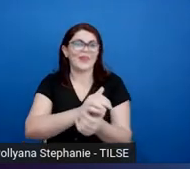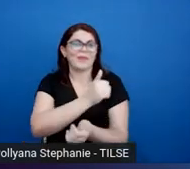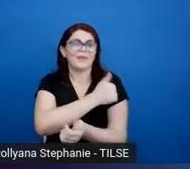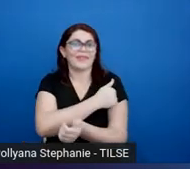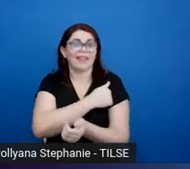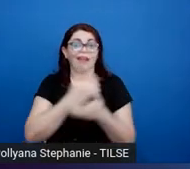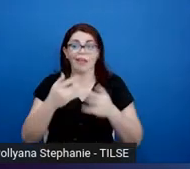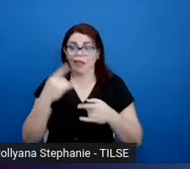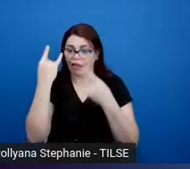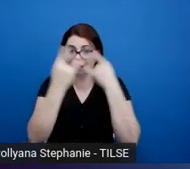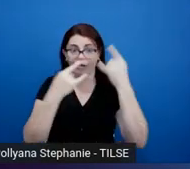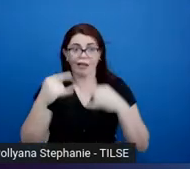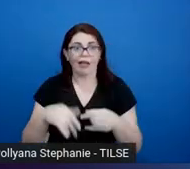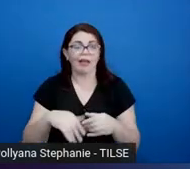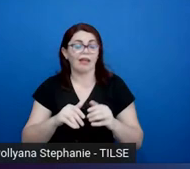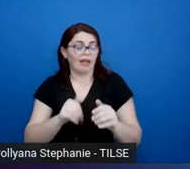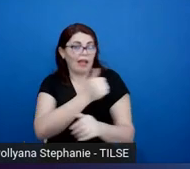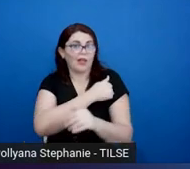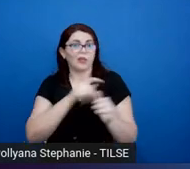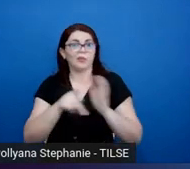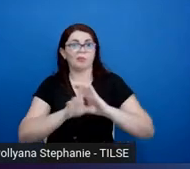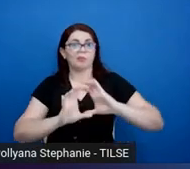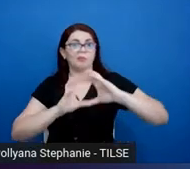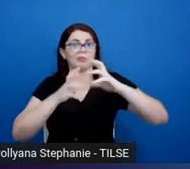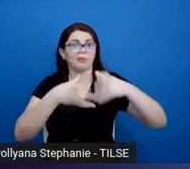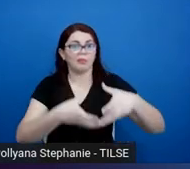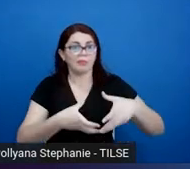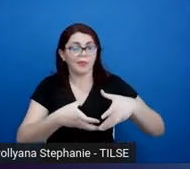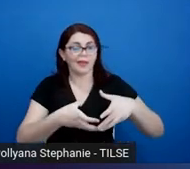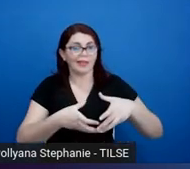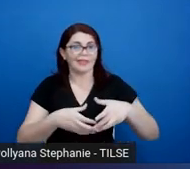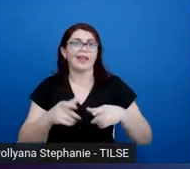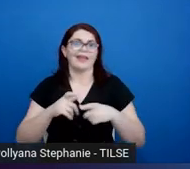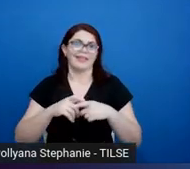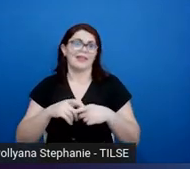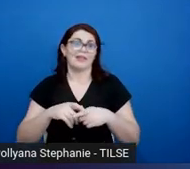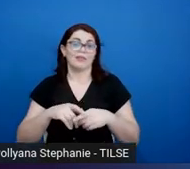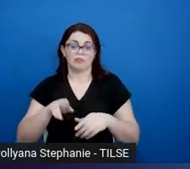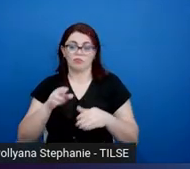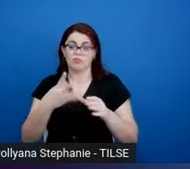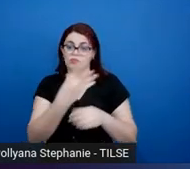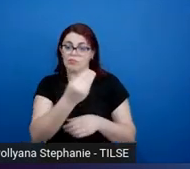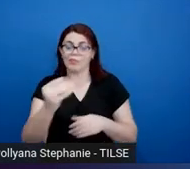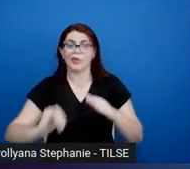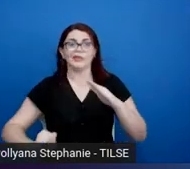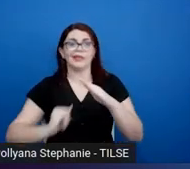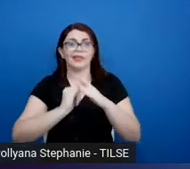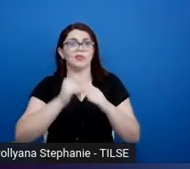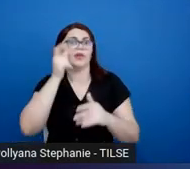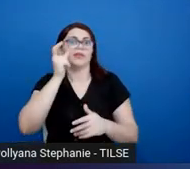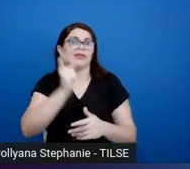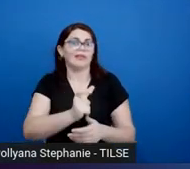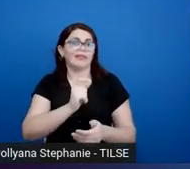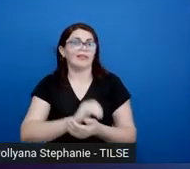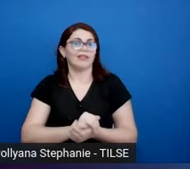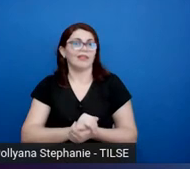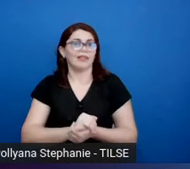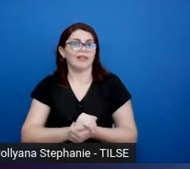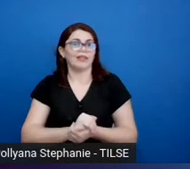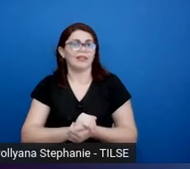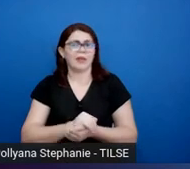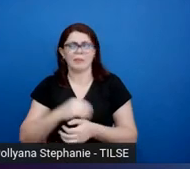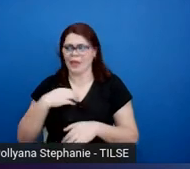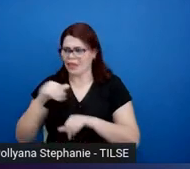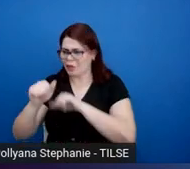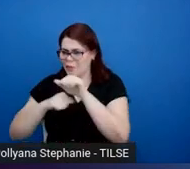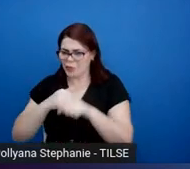international students, that's a priority for a lot of institutions, but as professors, we teach the students who come to our classroom.